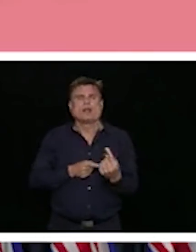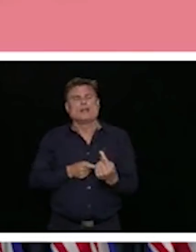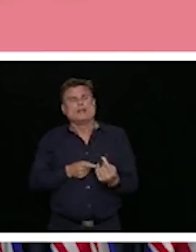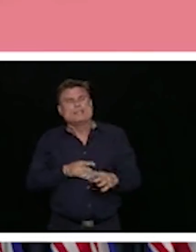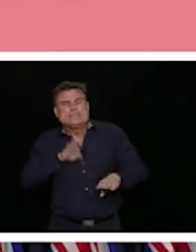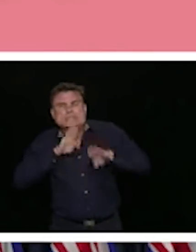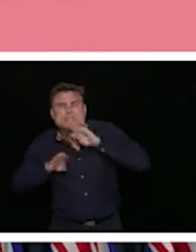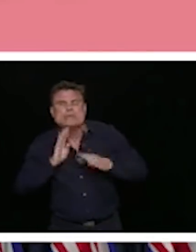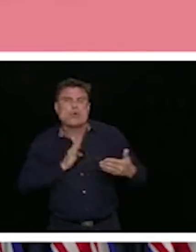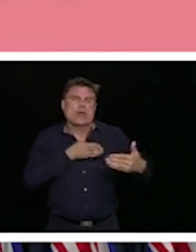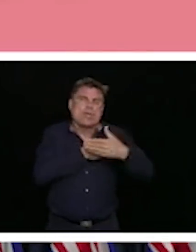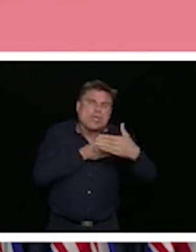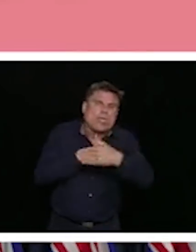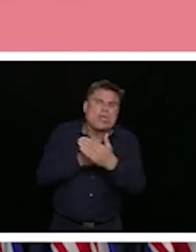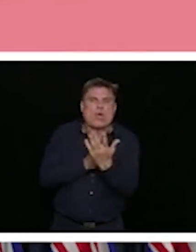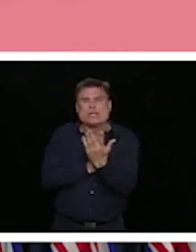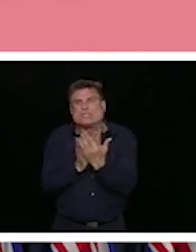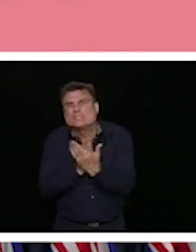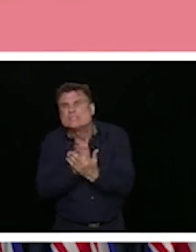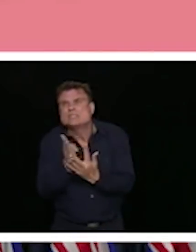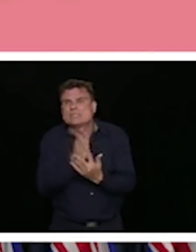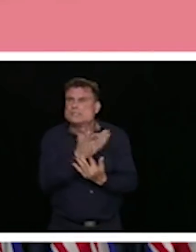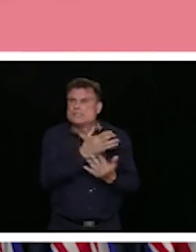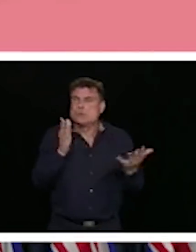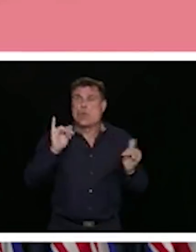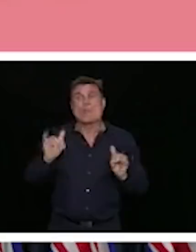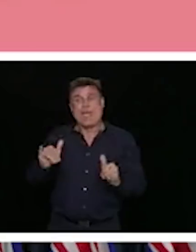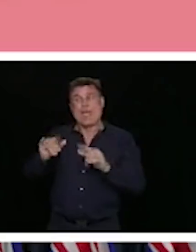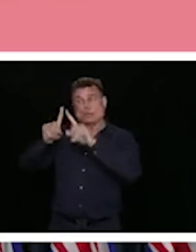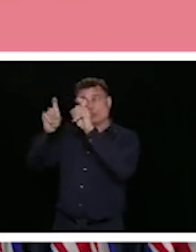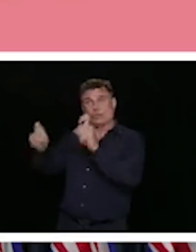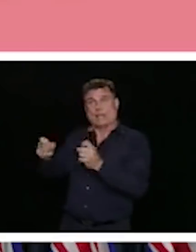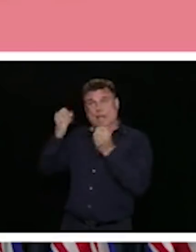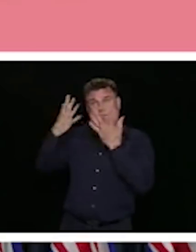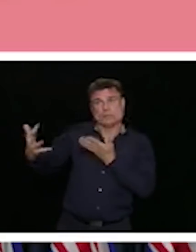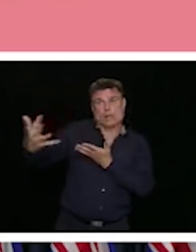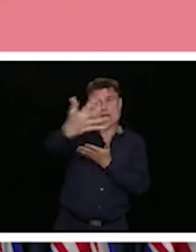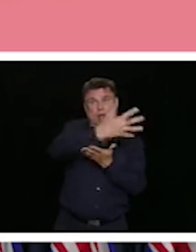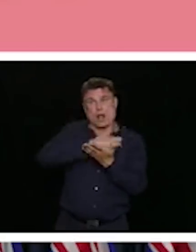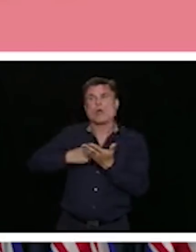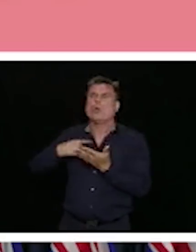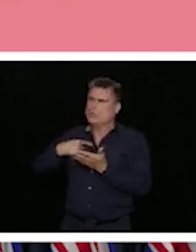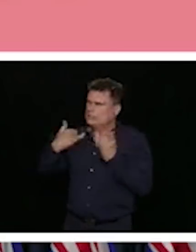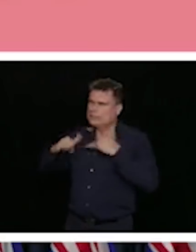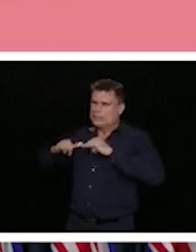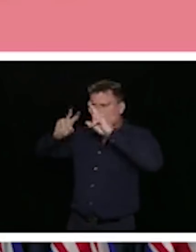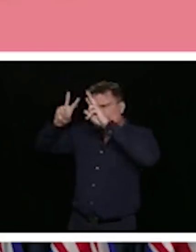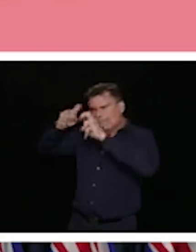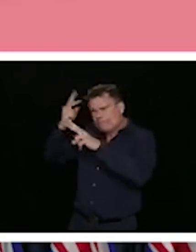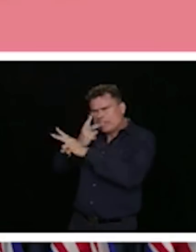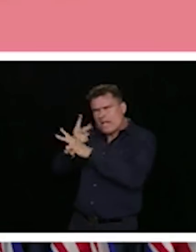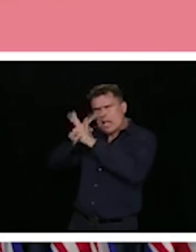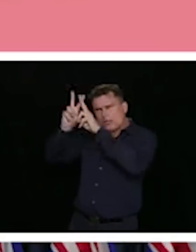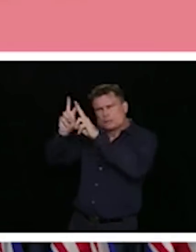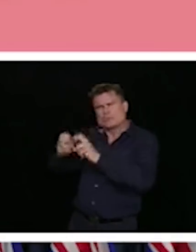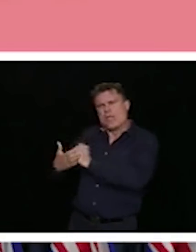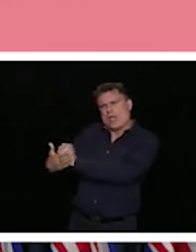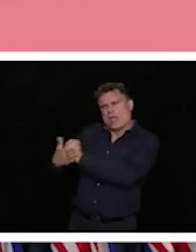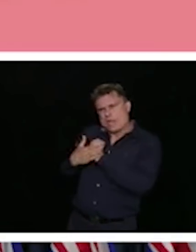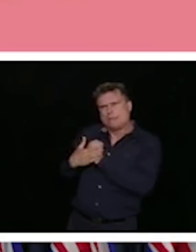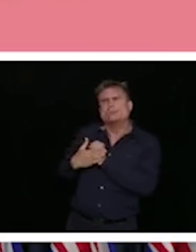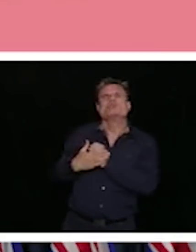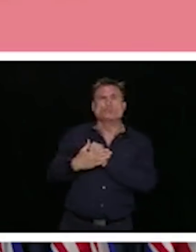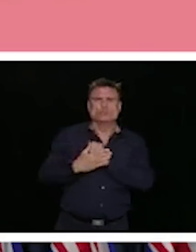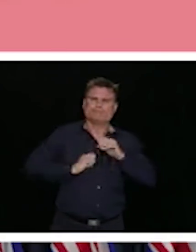that we will continue to get out of this survey will help guide us as we work together on approaches that balance our need to control this